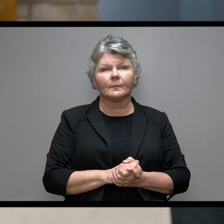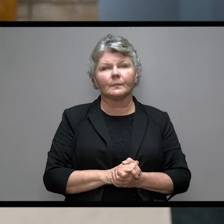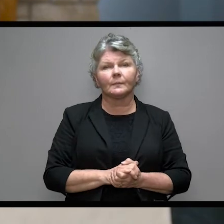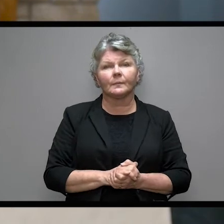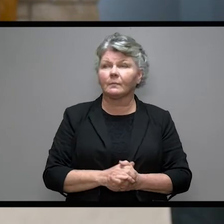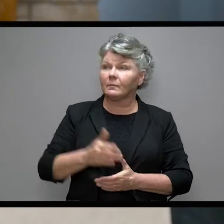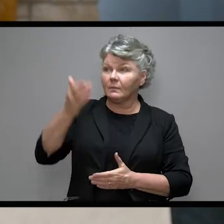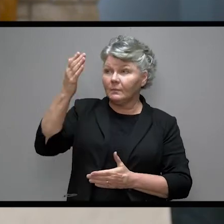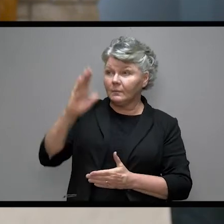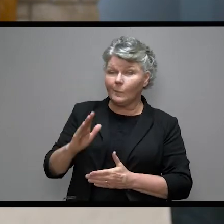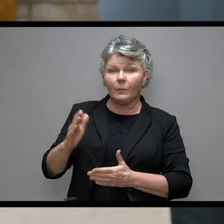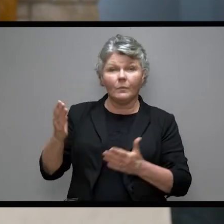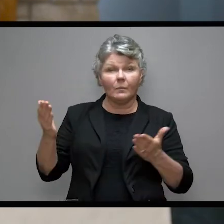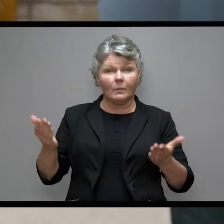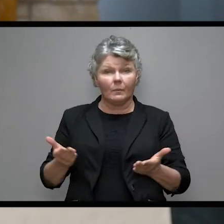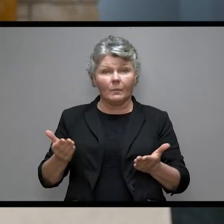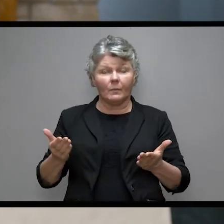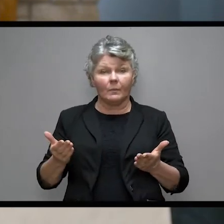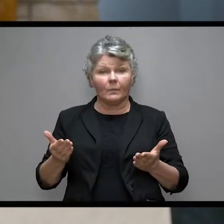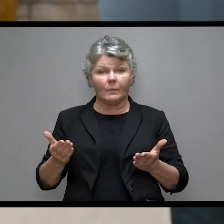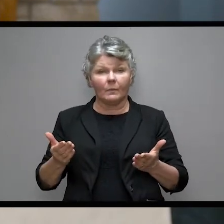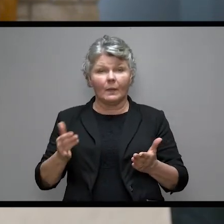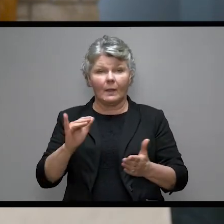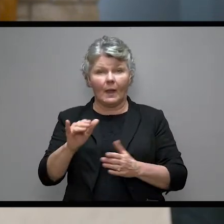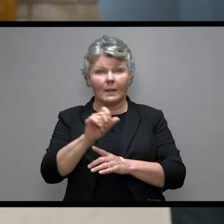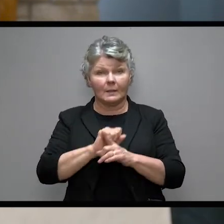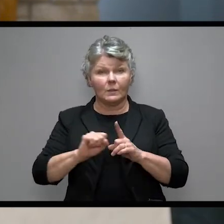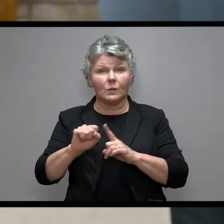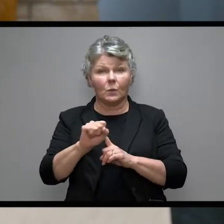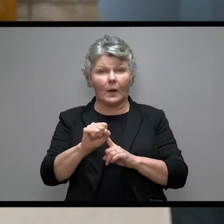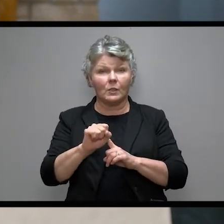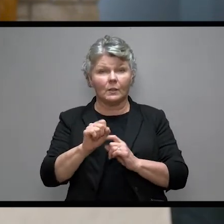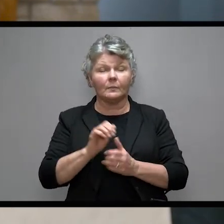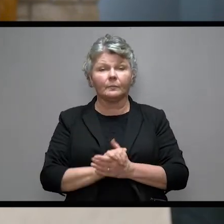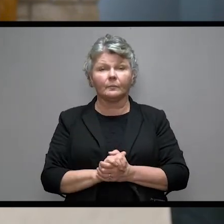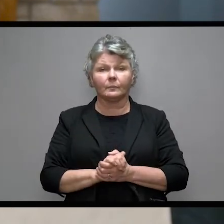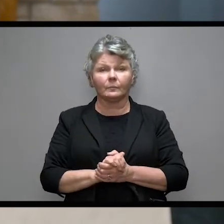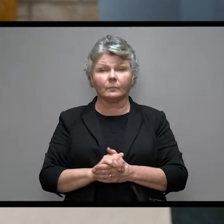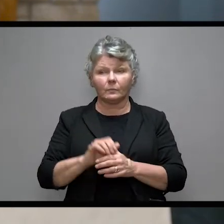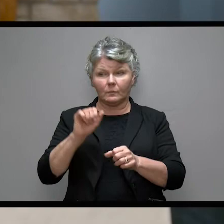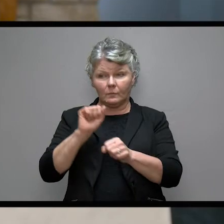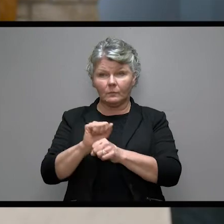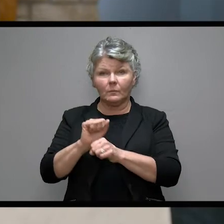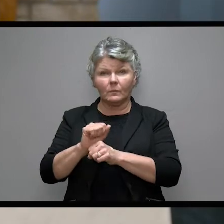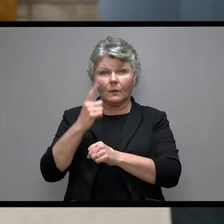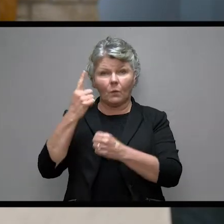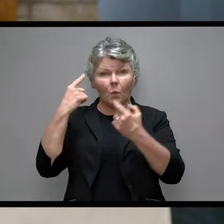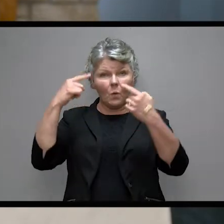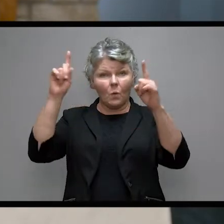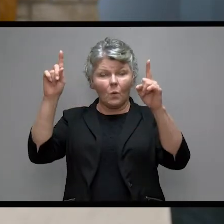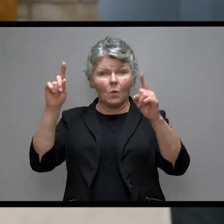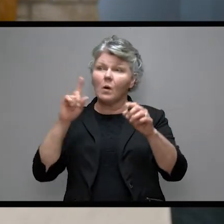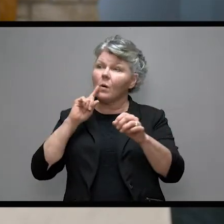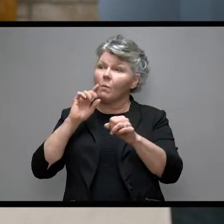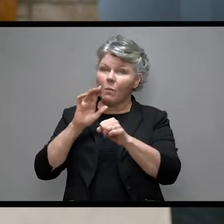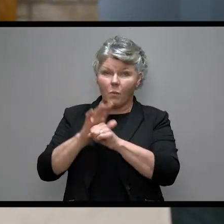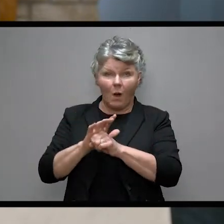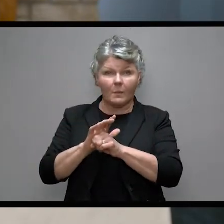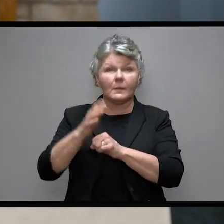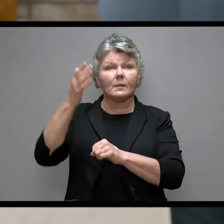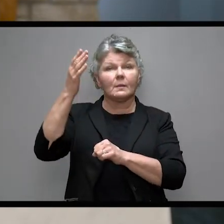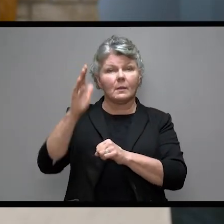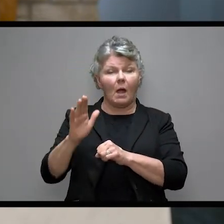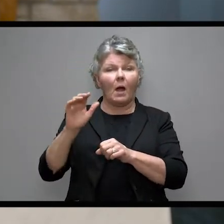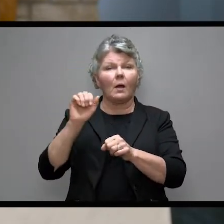God was present in in the situation and working for good as he promises God